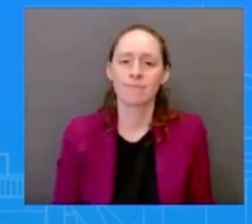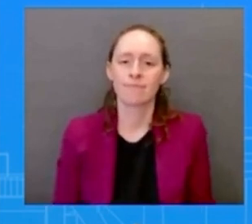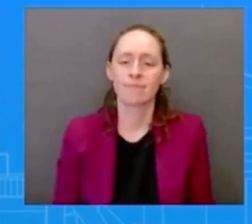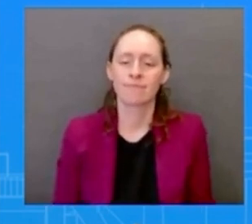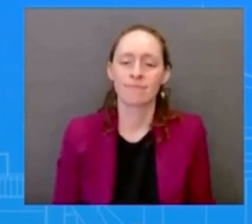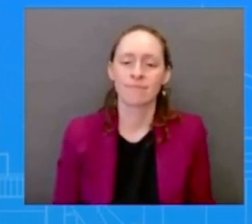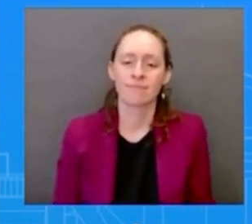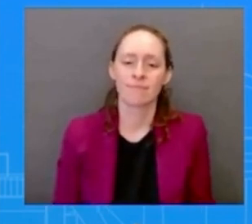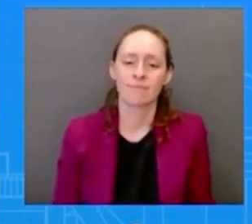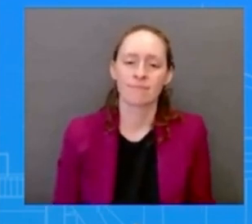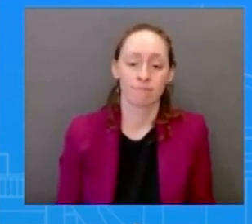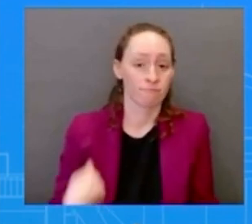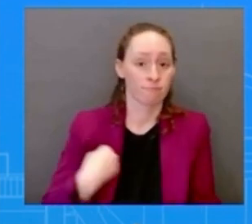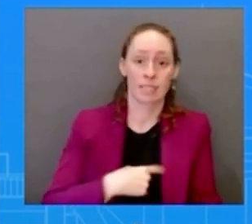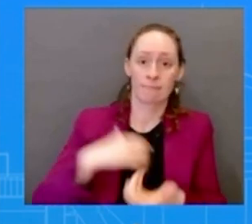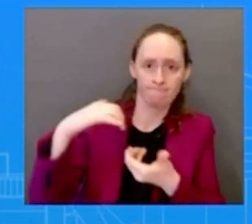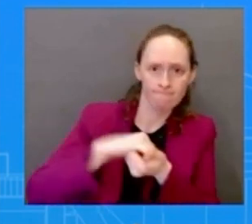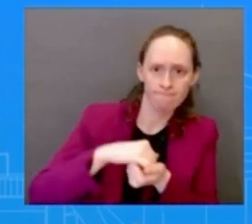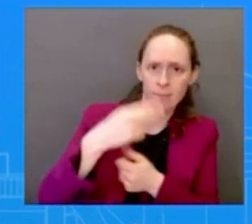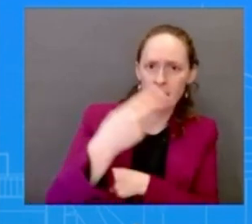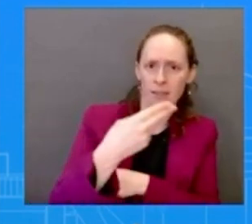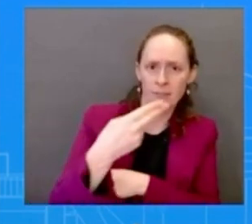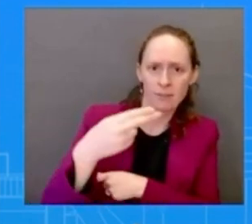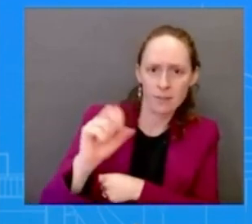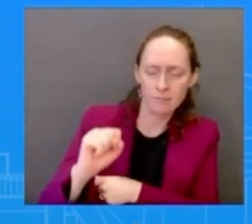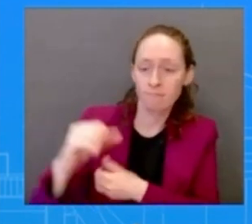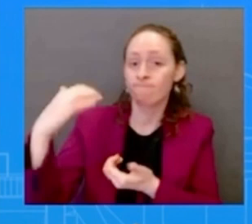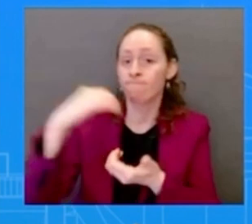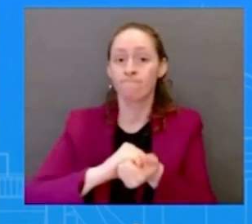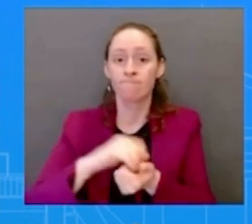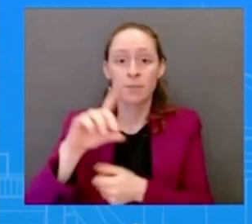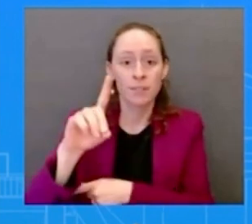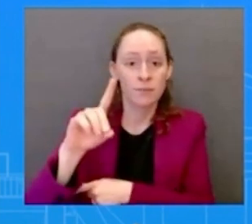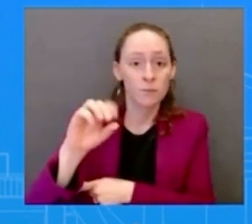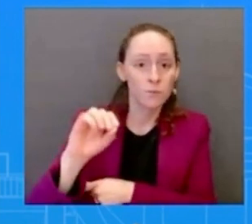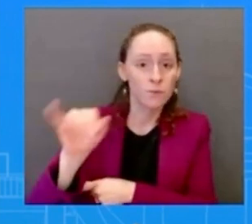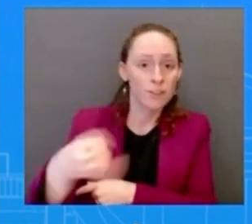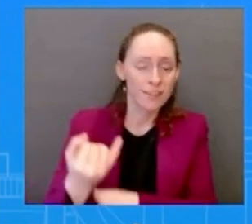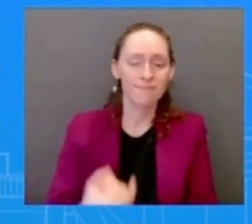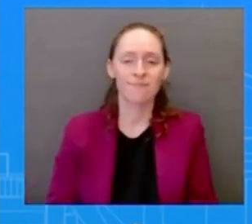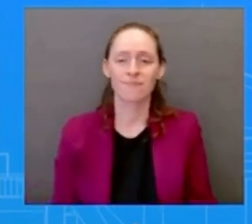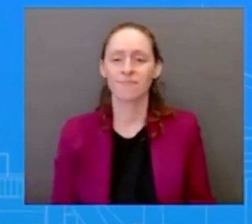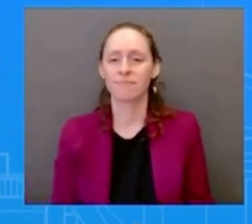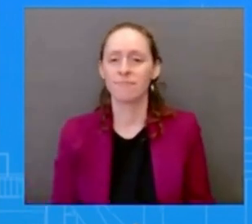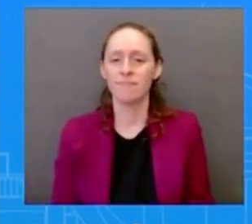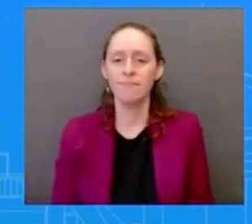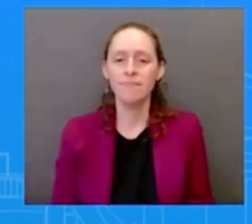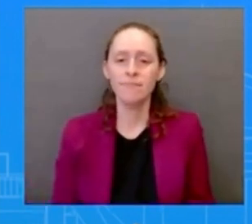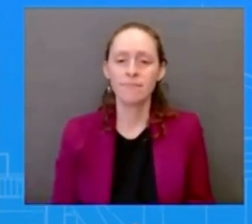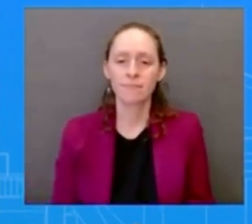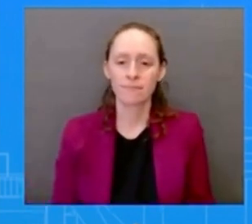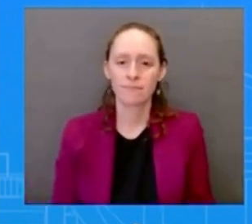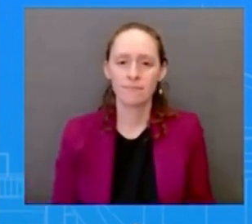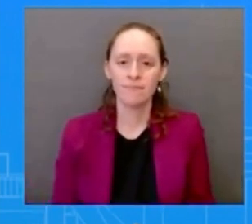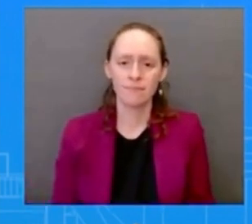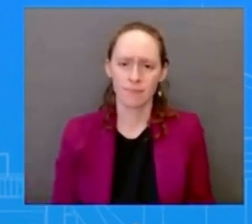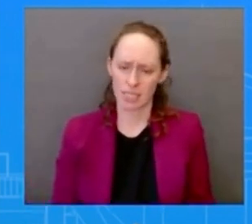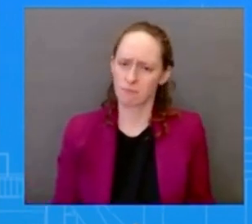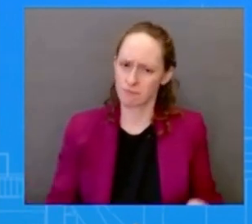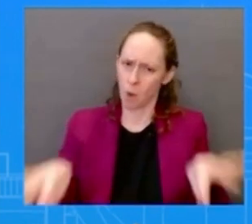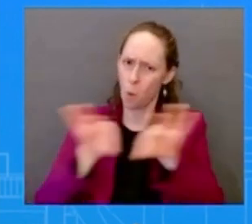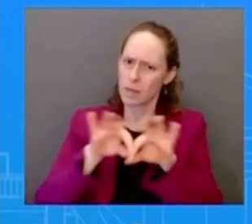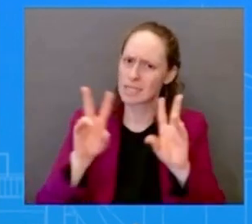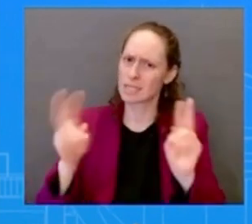uh parts of his administration this is an issue that's important to this administration and again what can potentially occur here uh